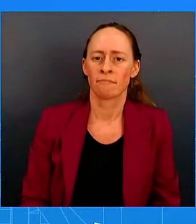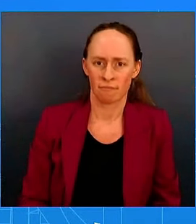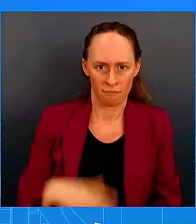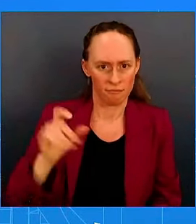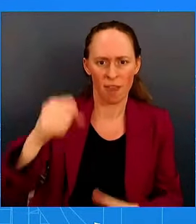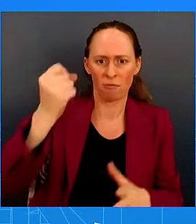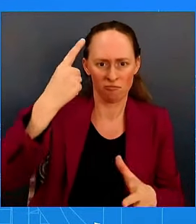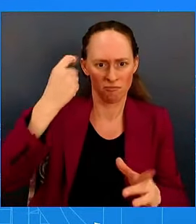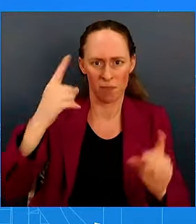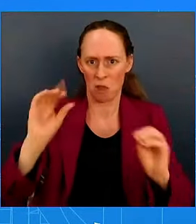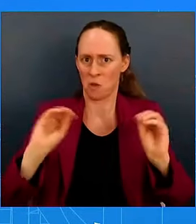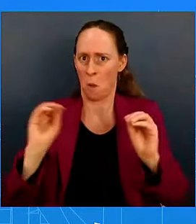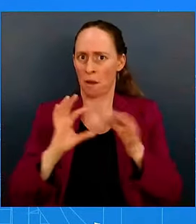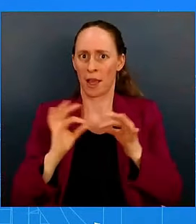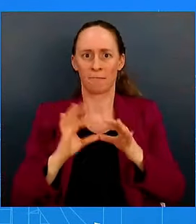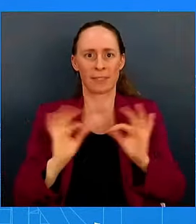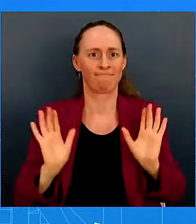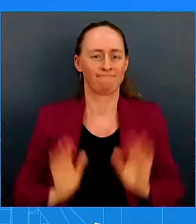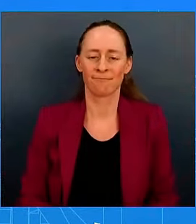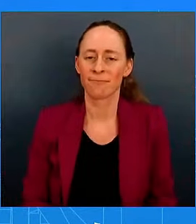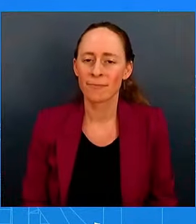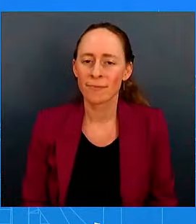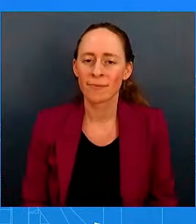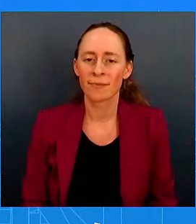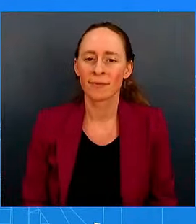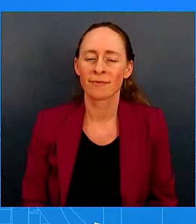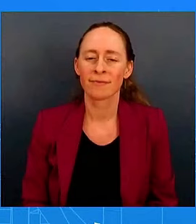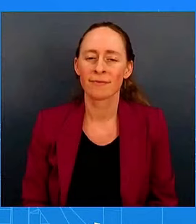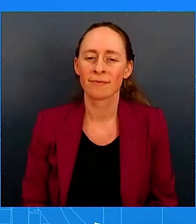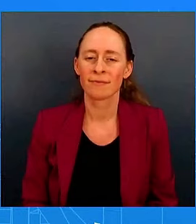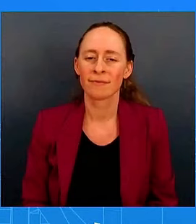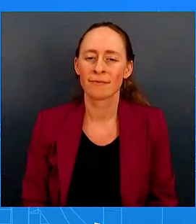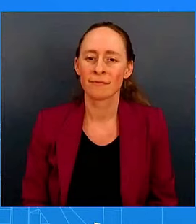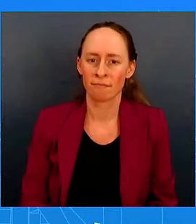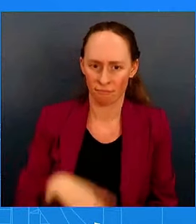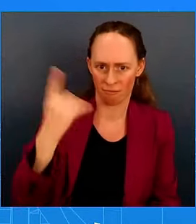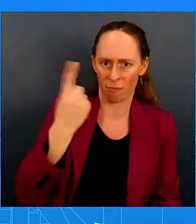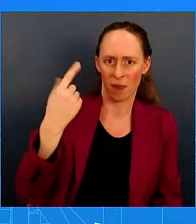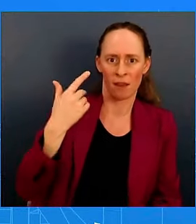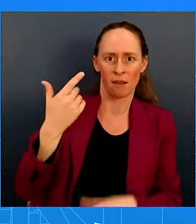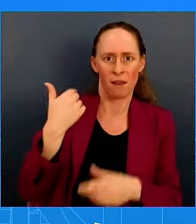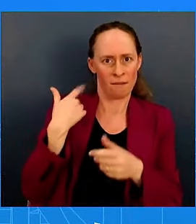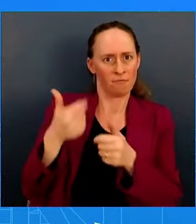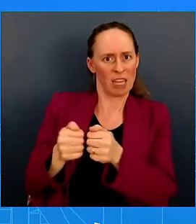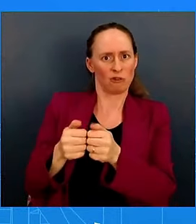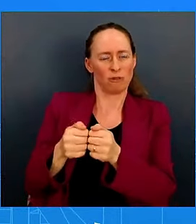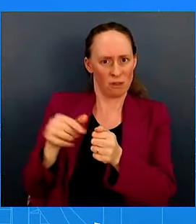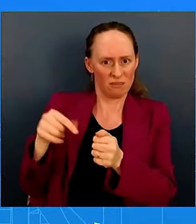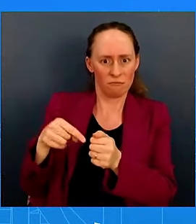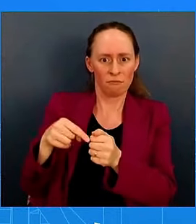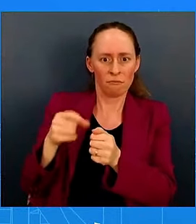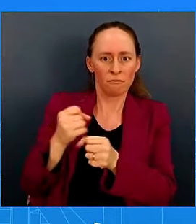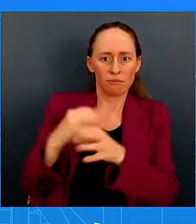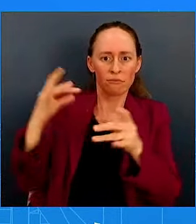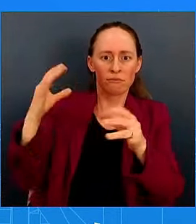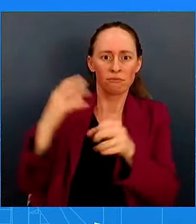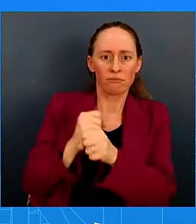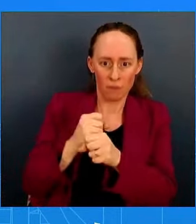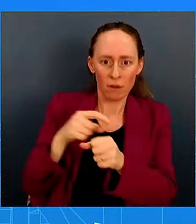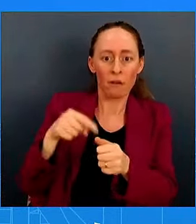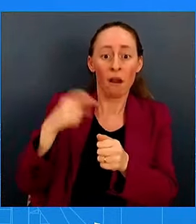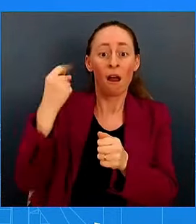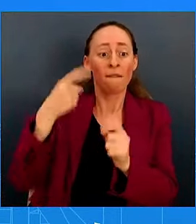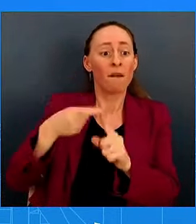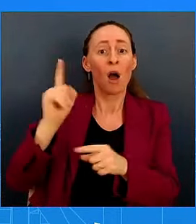who owns a pager like this that's been blown up in Lebanon in recent days, whether it was made by the Taiwanese company or the Hungarian